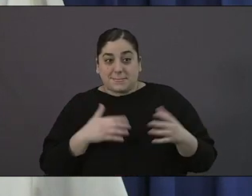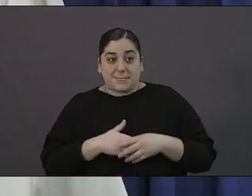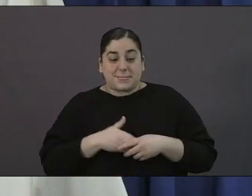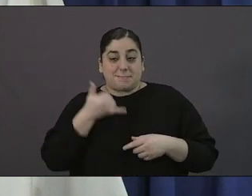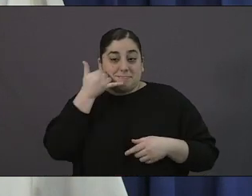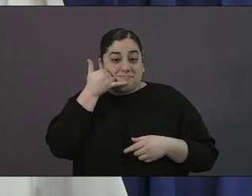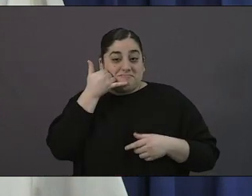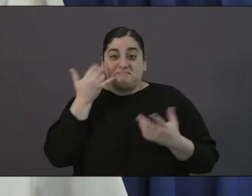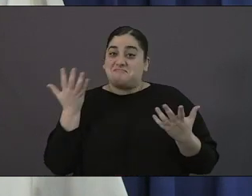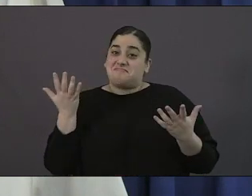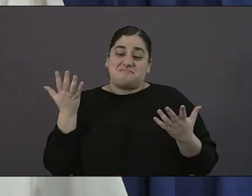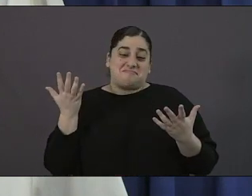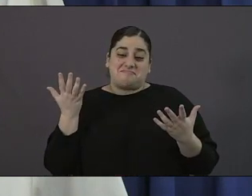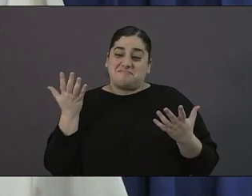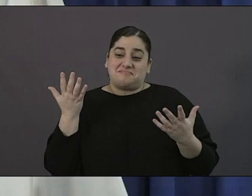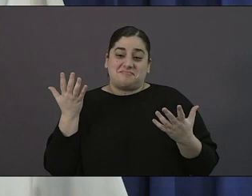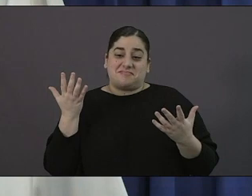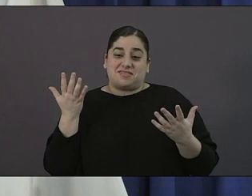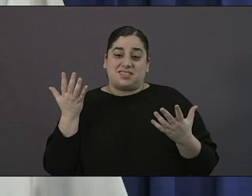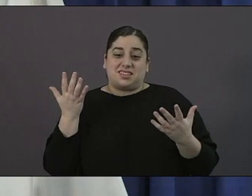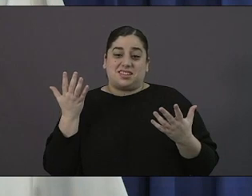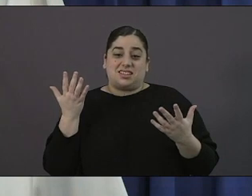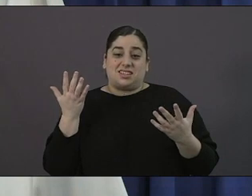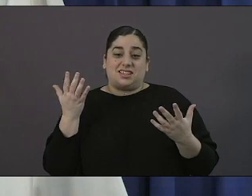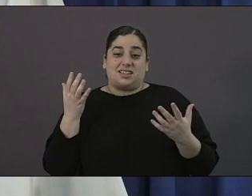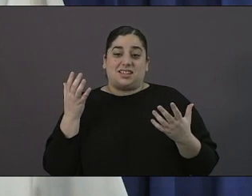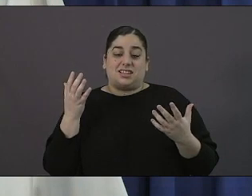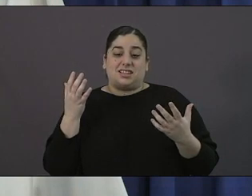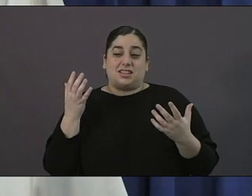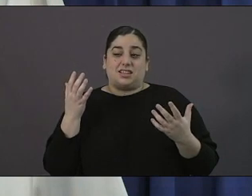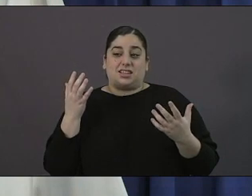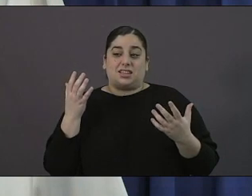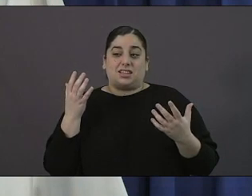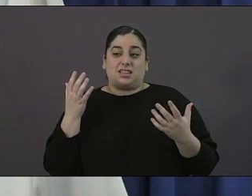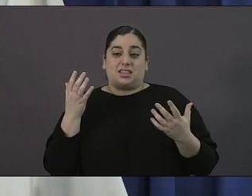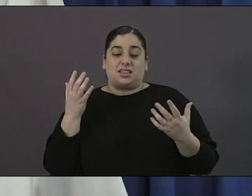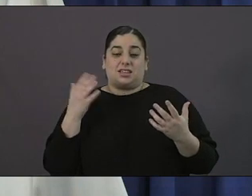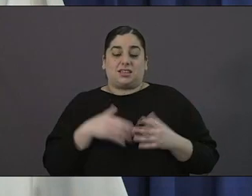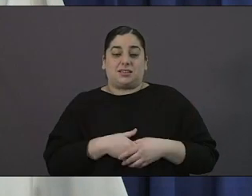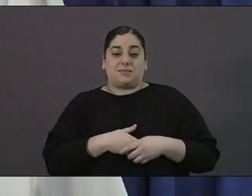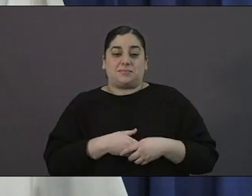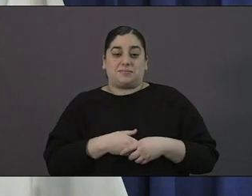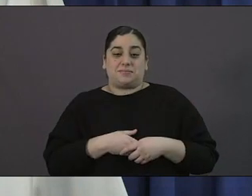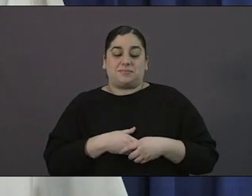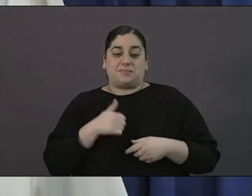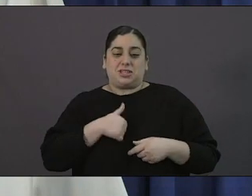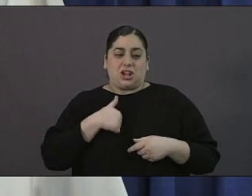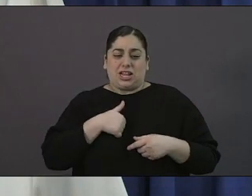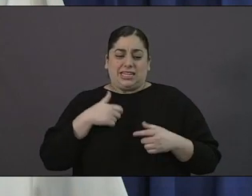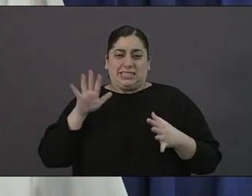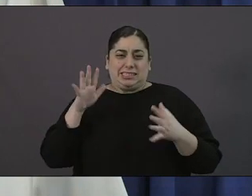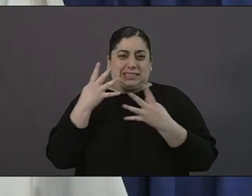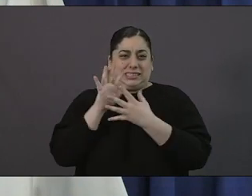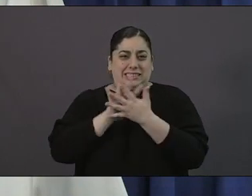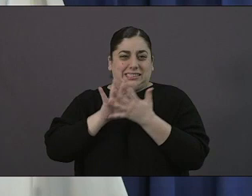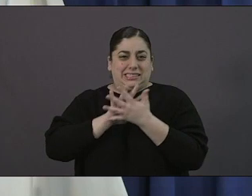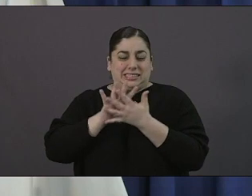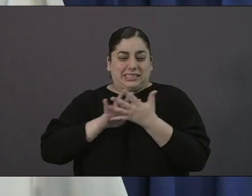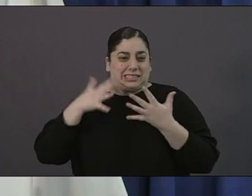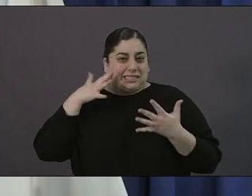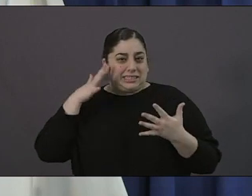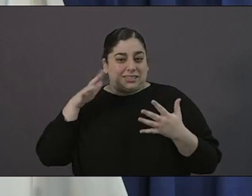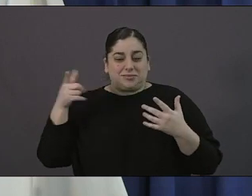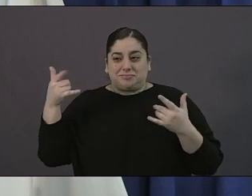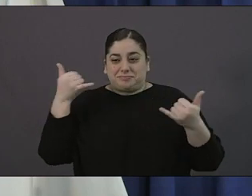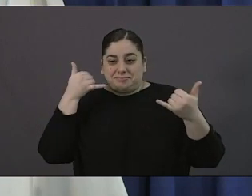maybe we'll come back okay great sorry for a little on you guys and okay um thank you mayor sorry